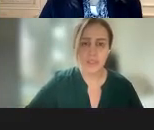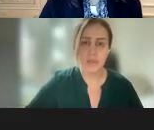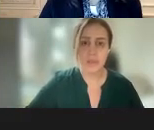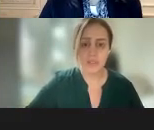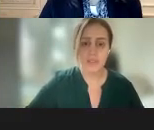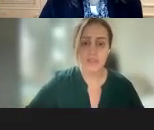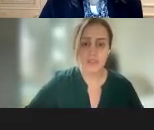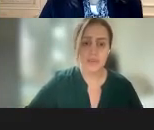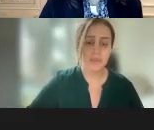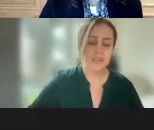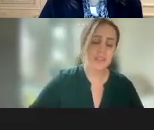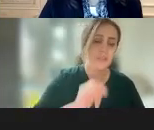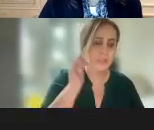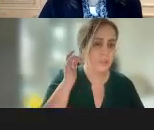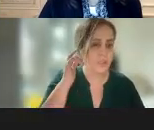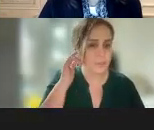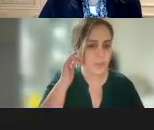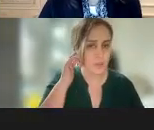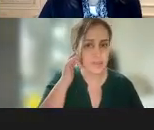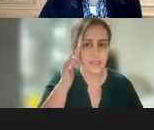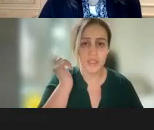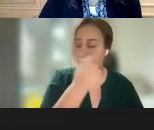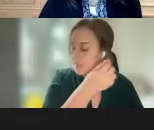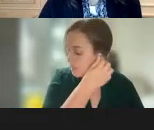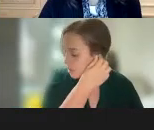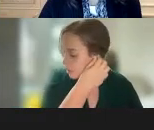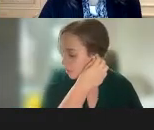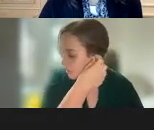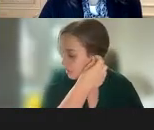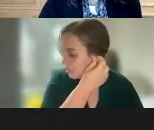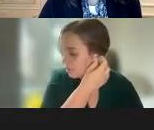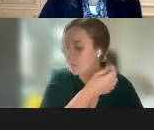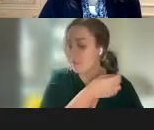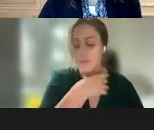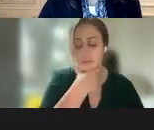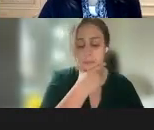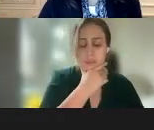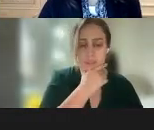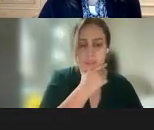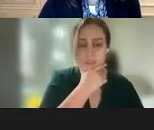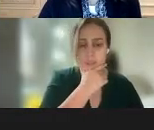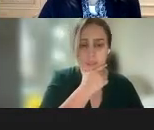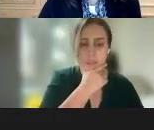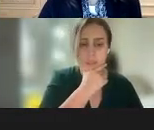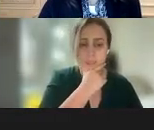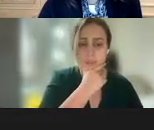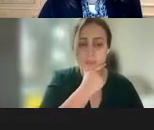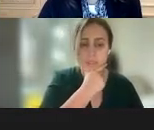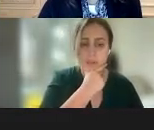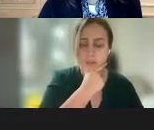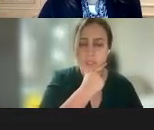all of the agencies. How can we measure environmental harm in the neighborhood or energy burden in the neighborhood